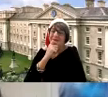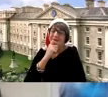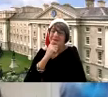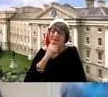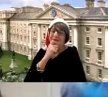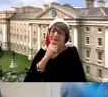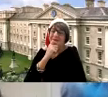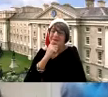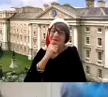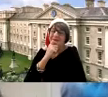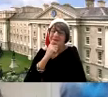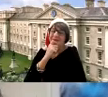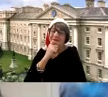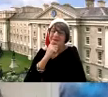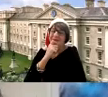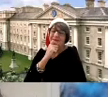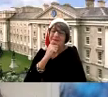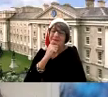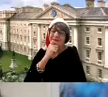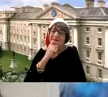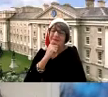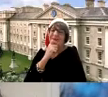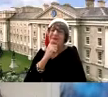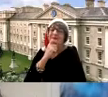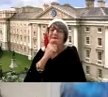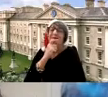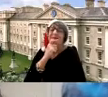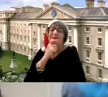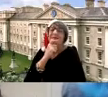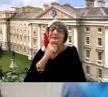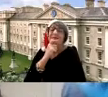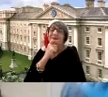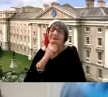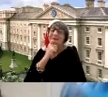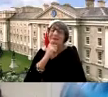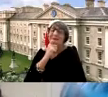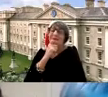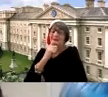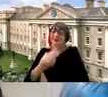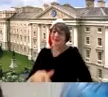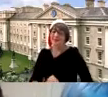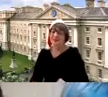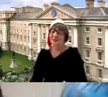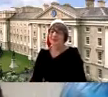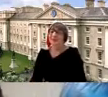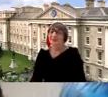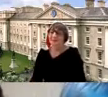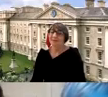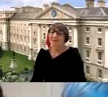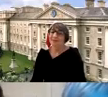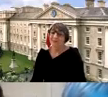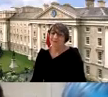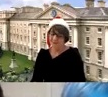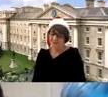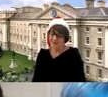care of yourselves this christmas wash your hands and wear a mask where necessary but most of all it's a very happy and peaceful christmas and